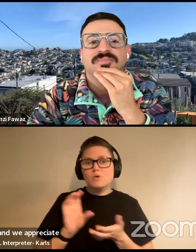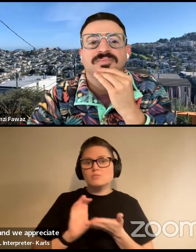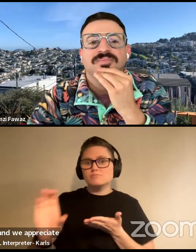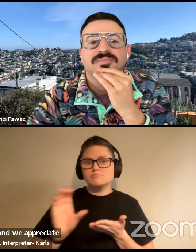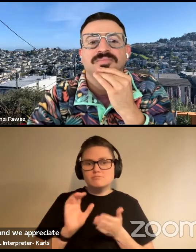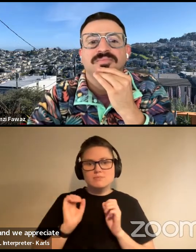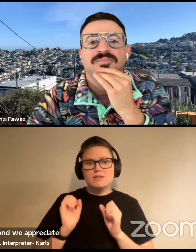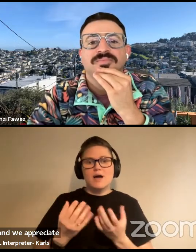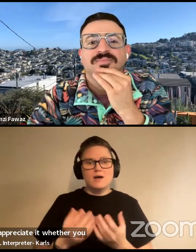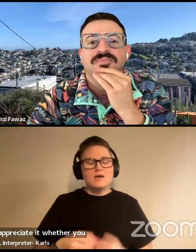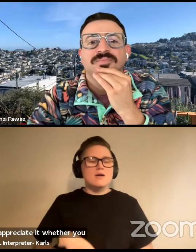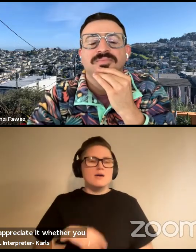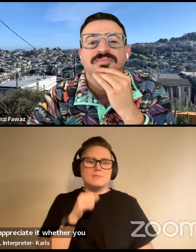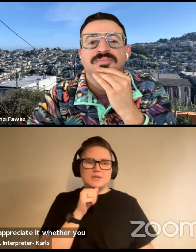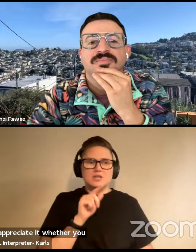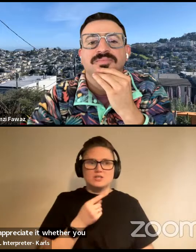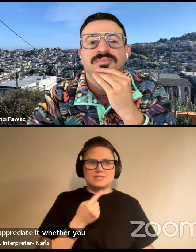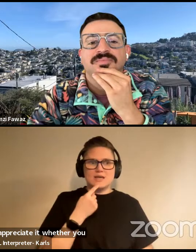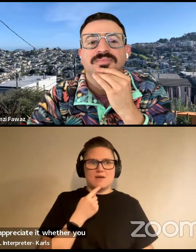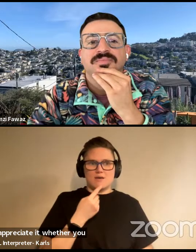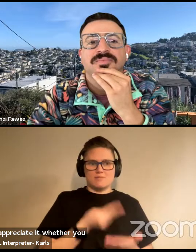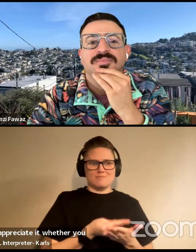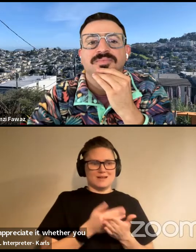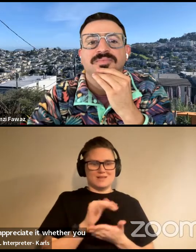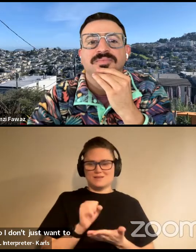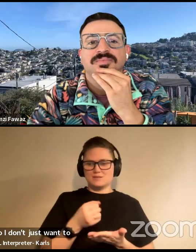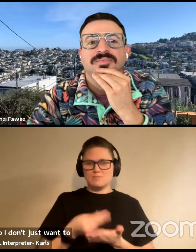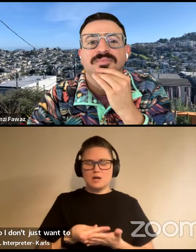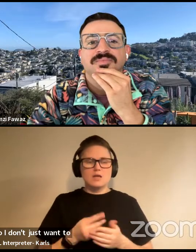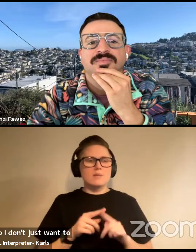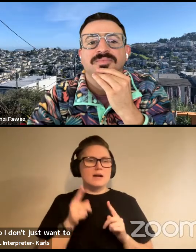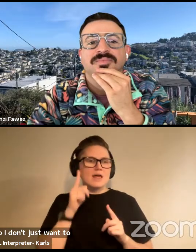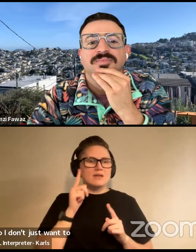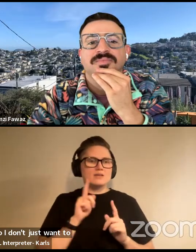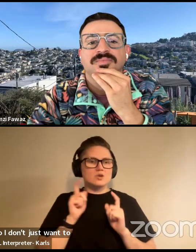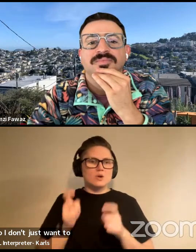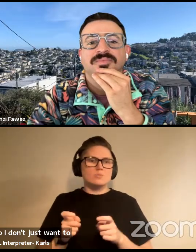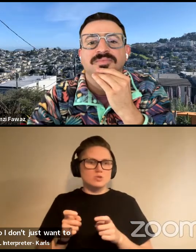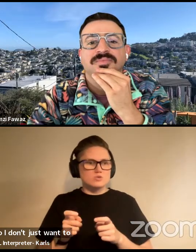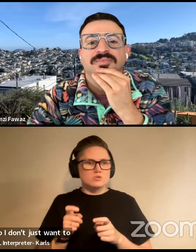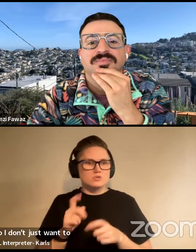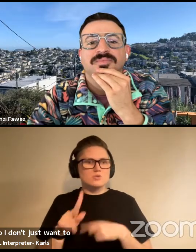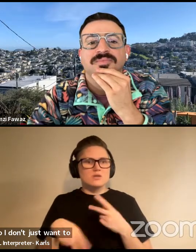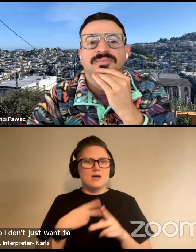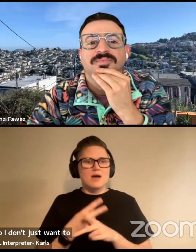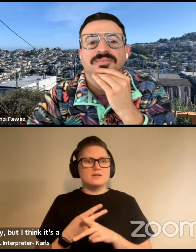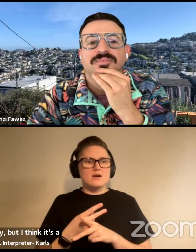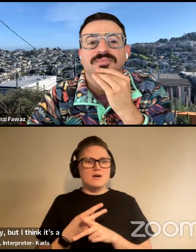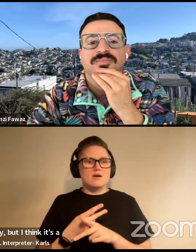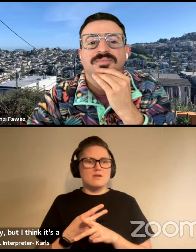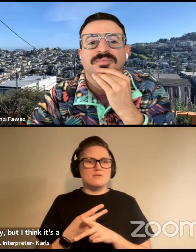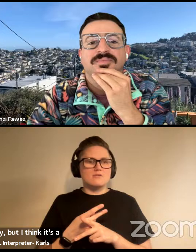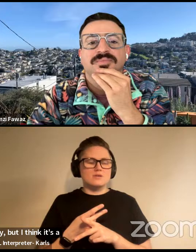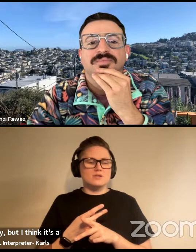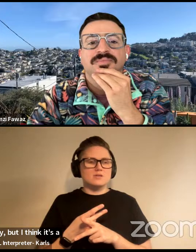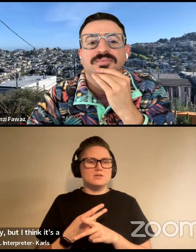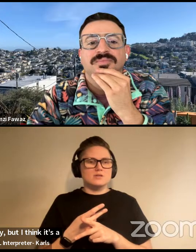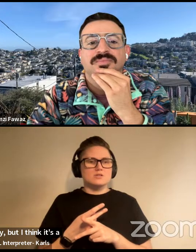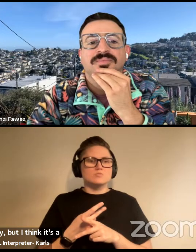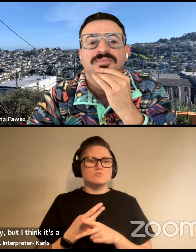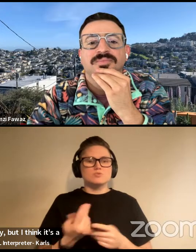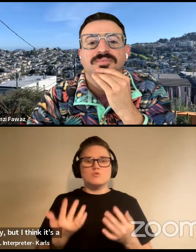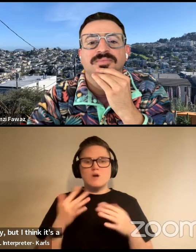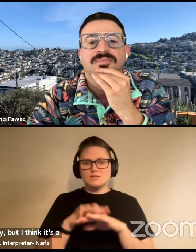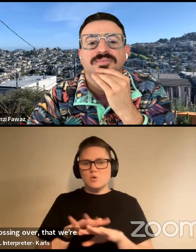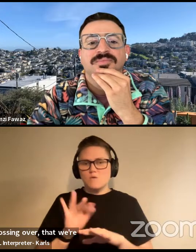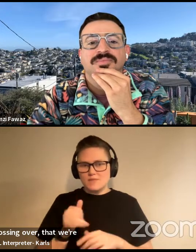just want to say that money is, is money, but I think it's a contribution to the kind of crossing over, um, that we're interested in